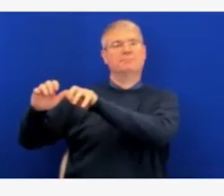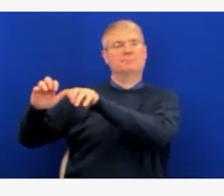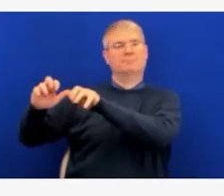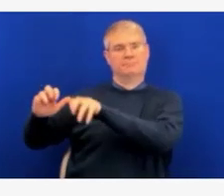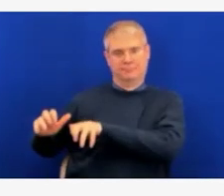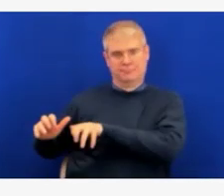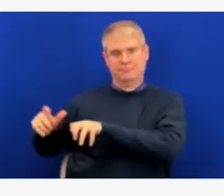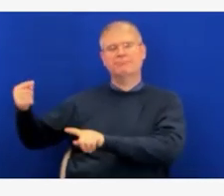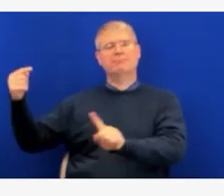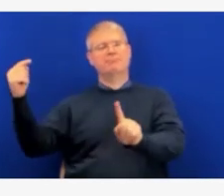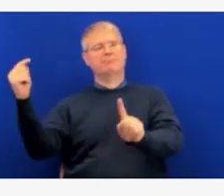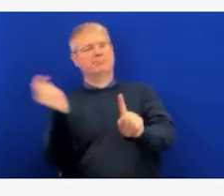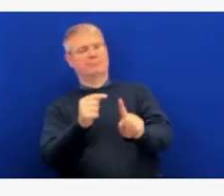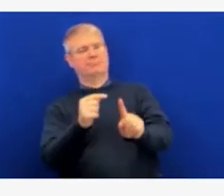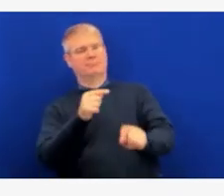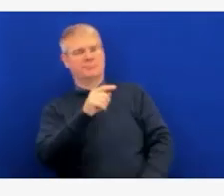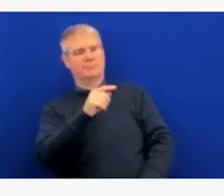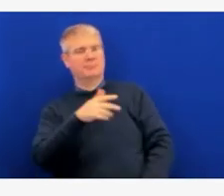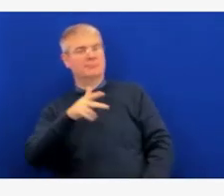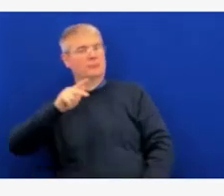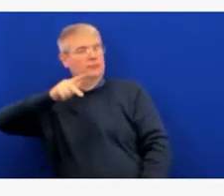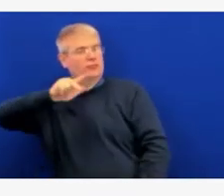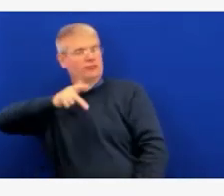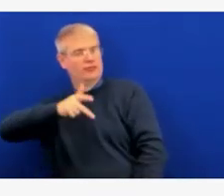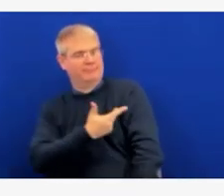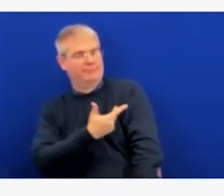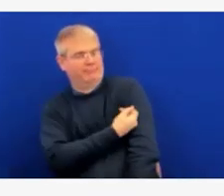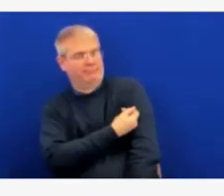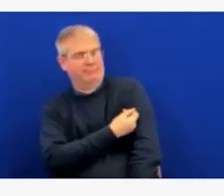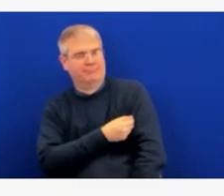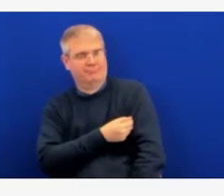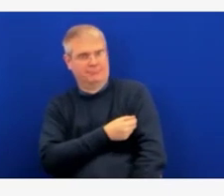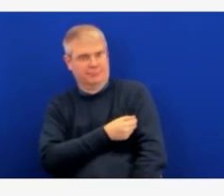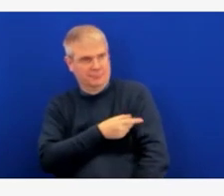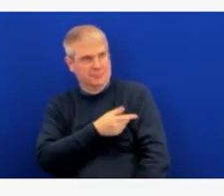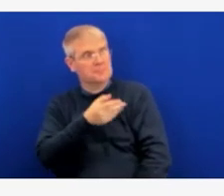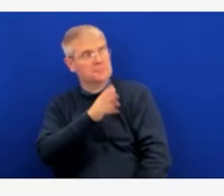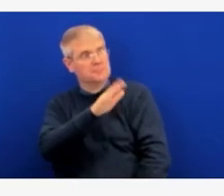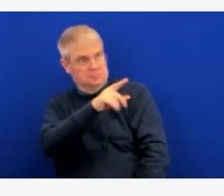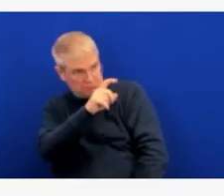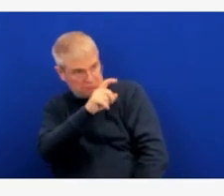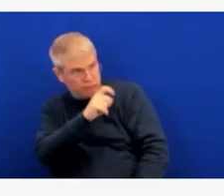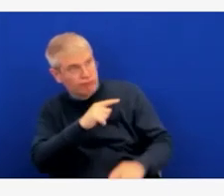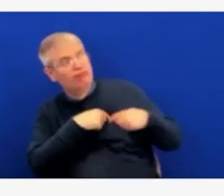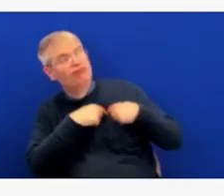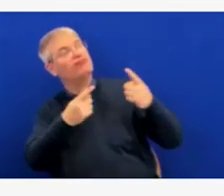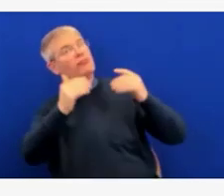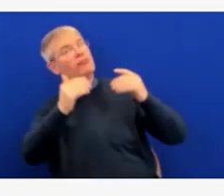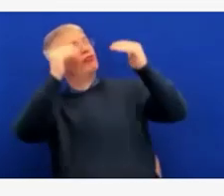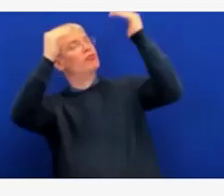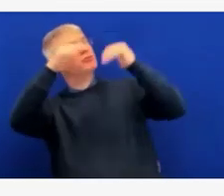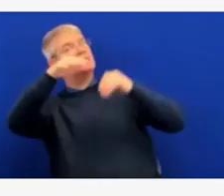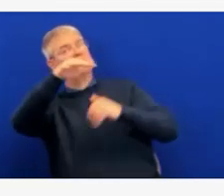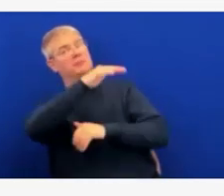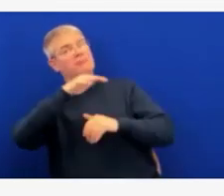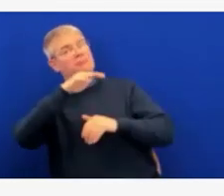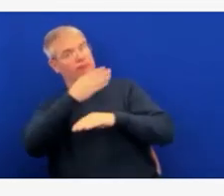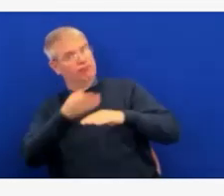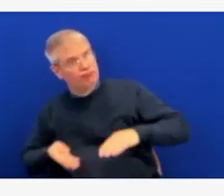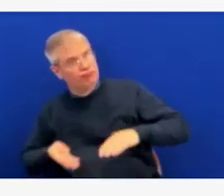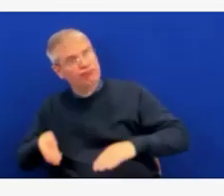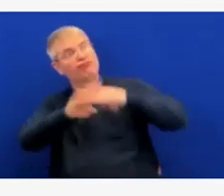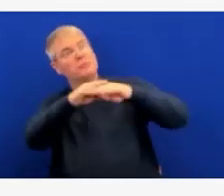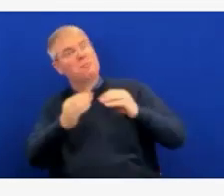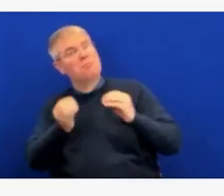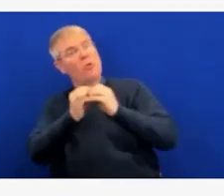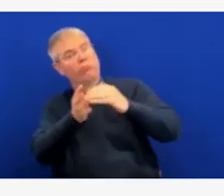residents getting a booster shot? The second one is, how many Idahoans have received booster shots? And then should they count on